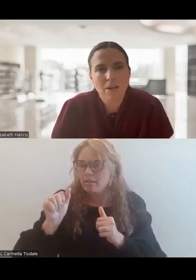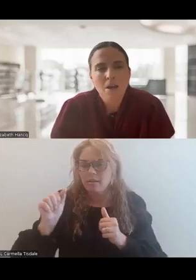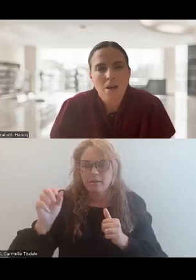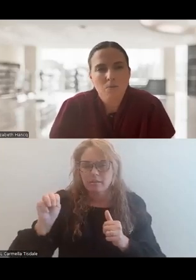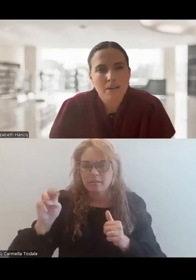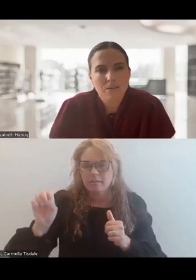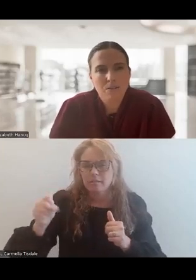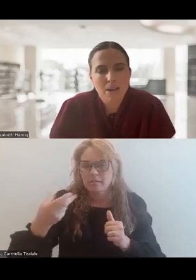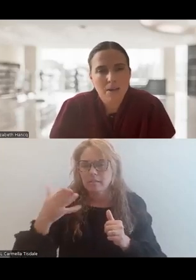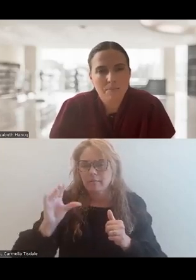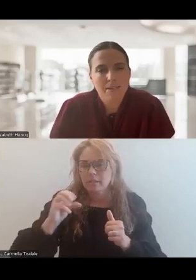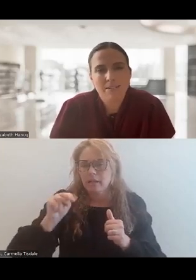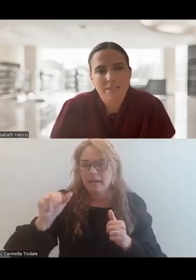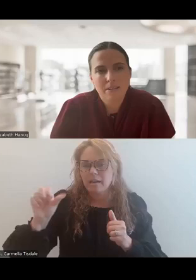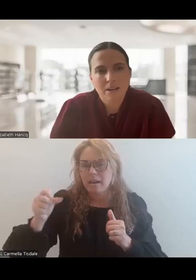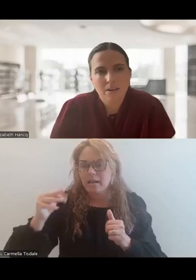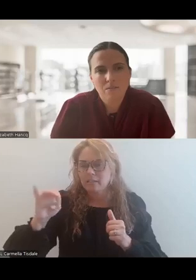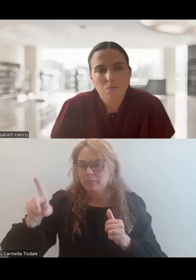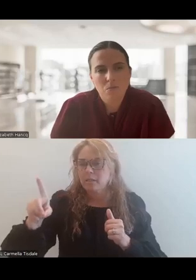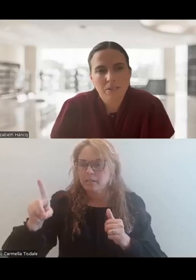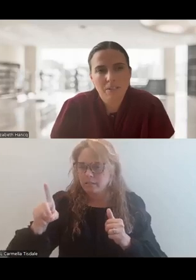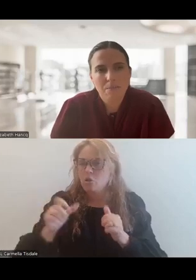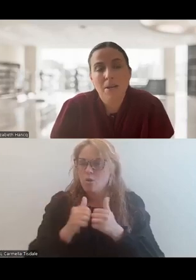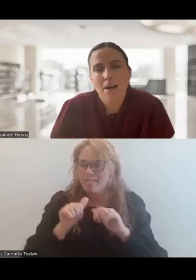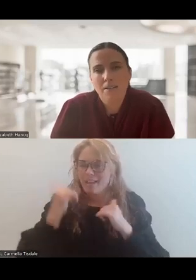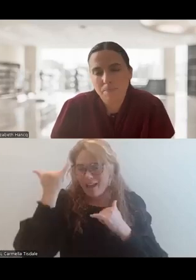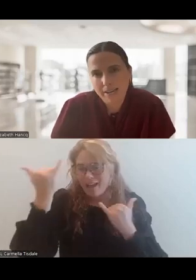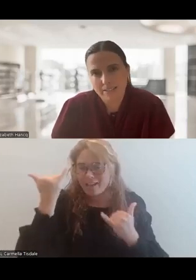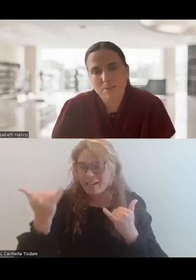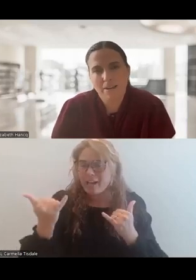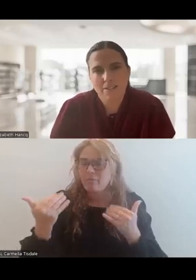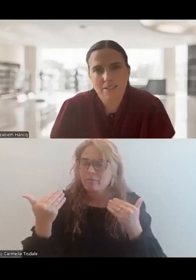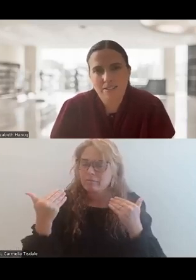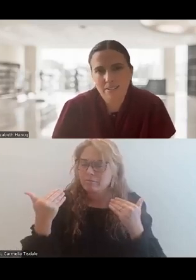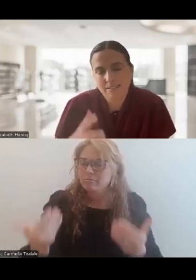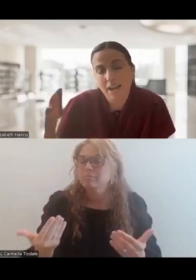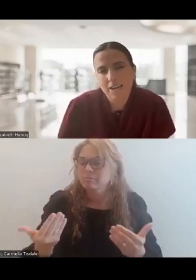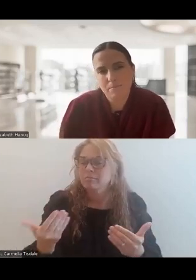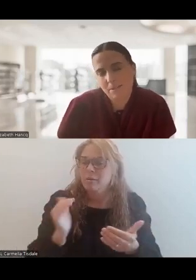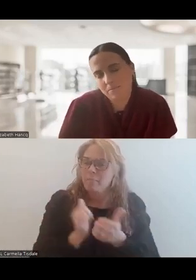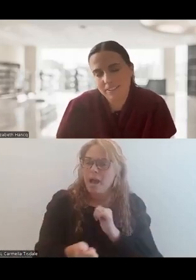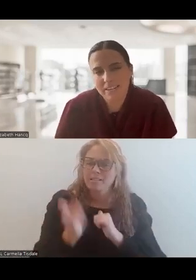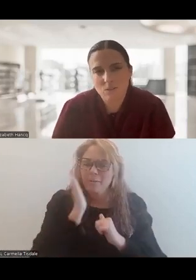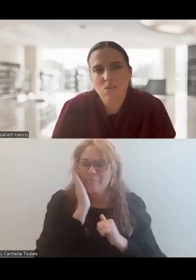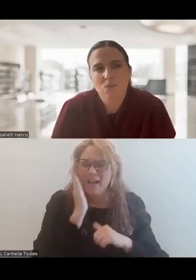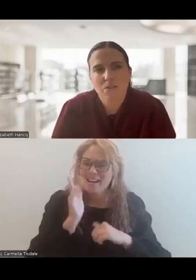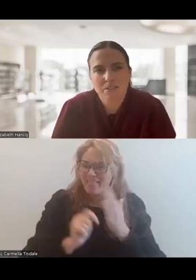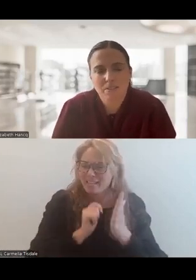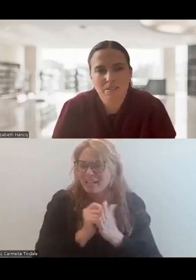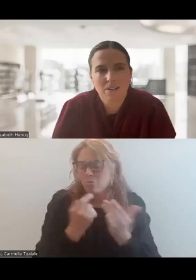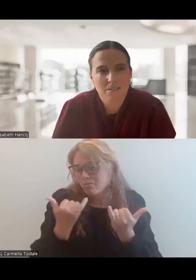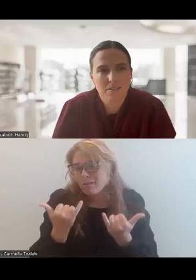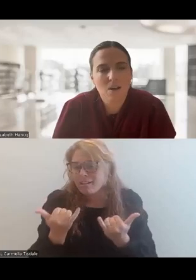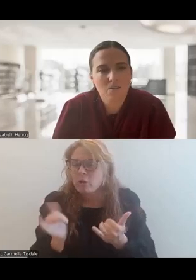NASMIT around the idea of moving beyond beds, beyond this at the time, and really now too,